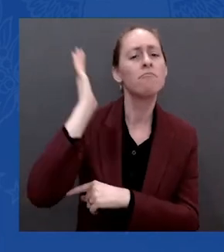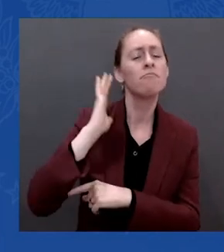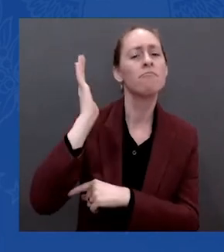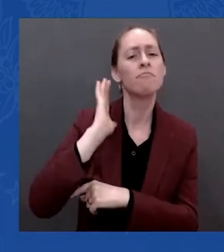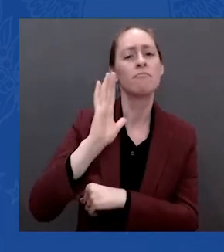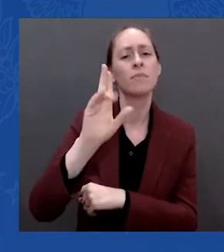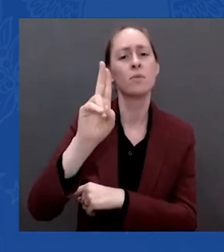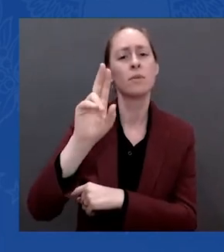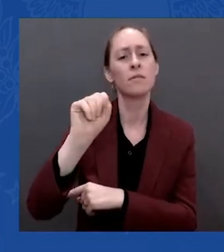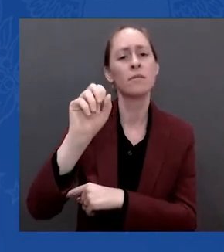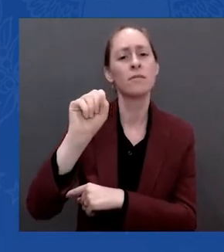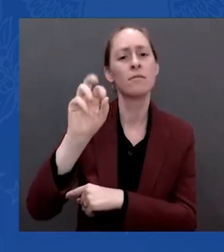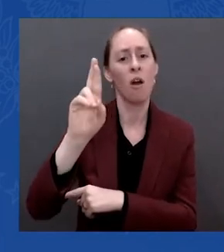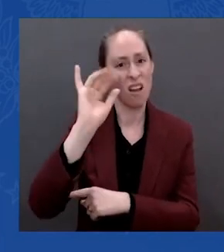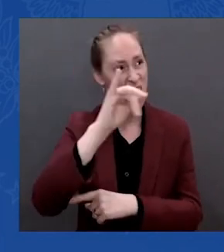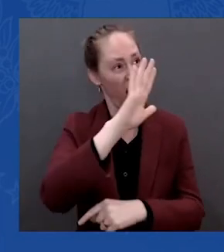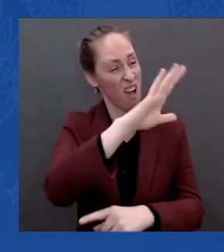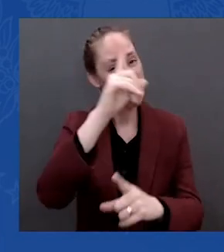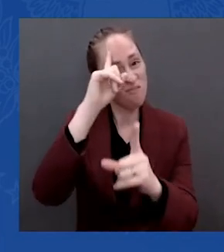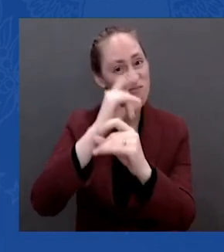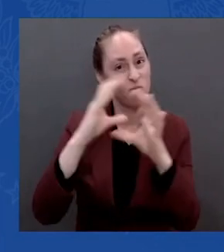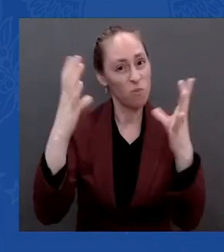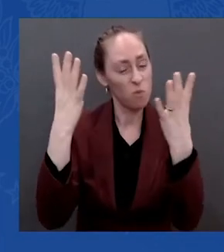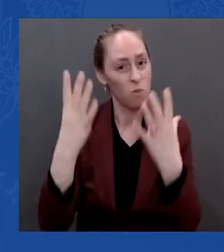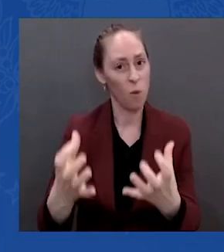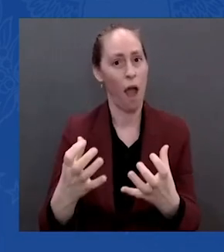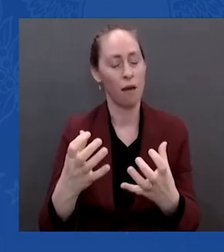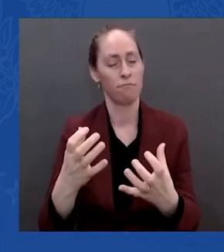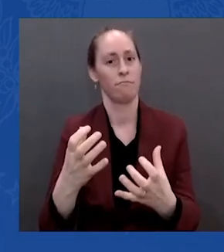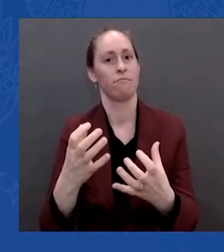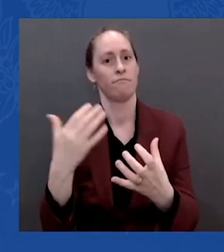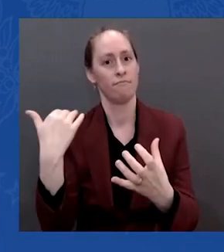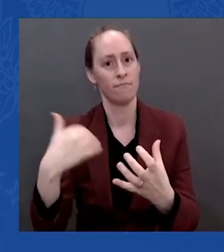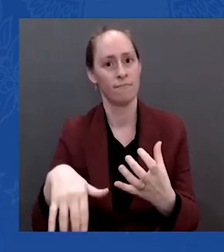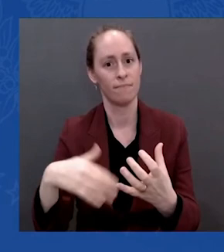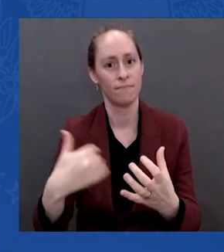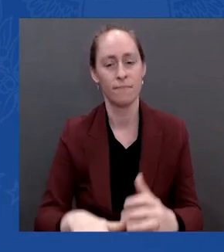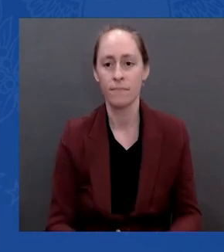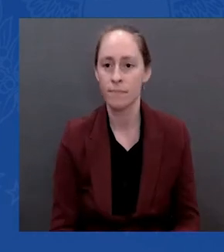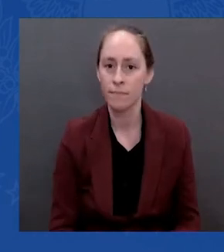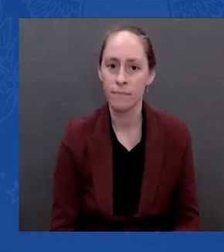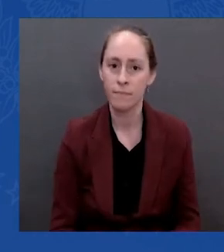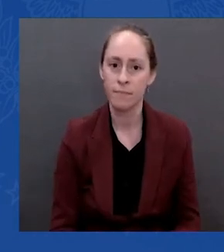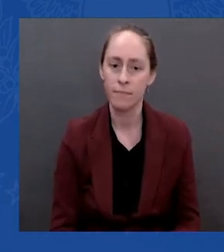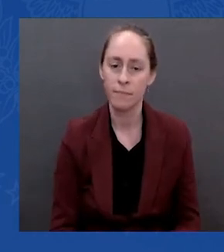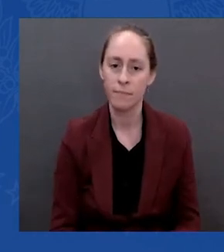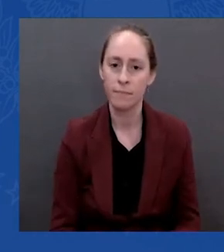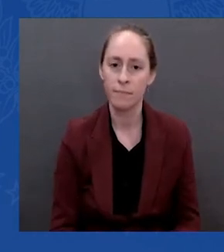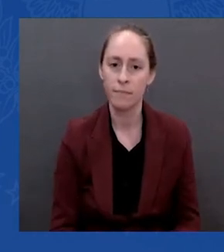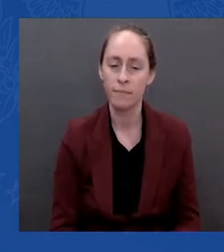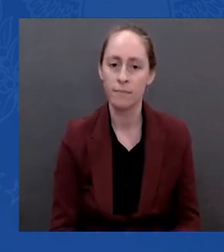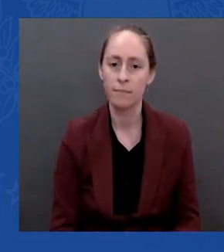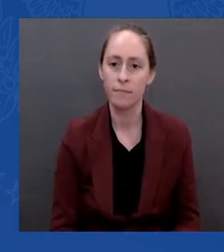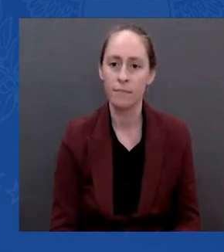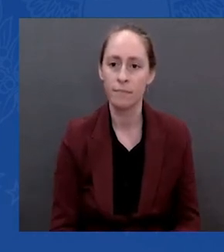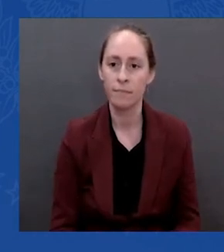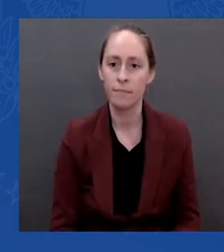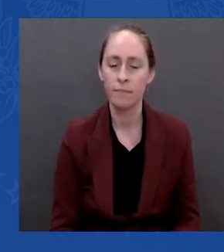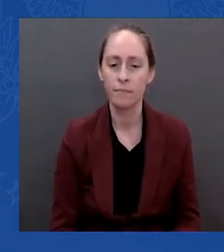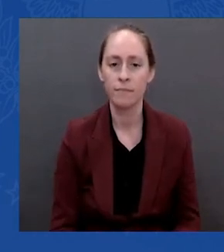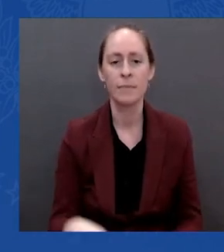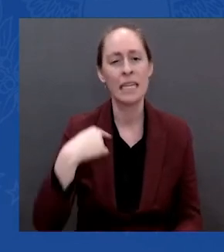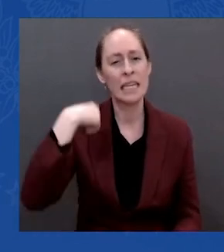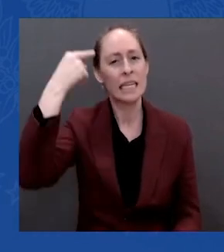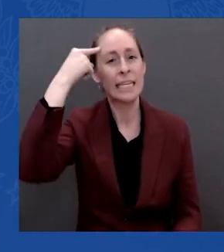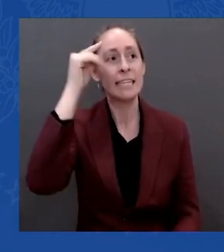his his ambitions are are completely contrary to the place